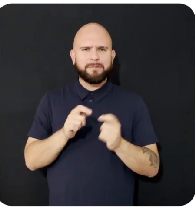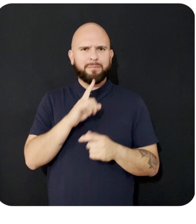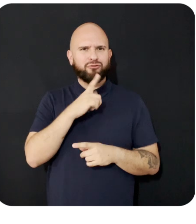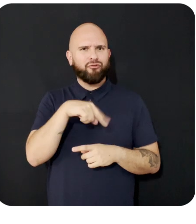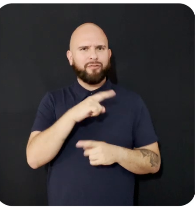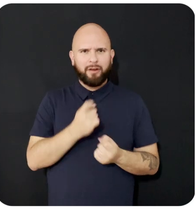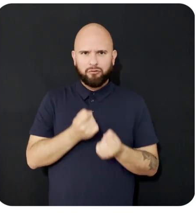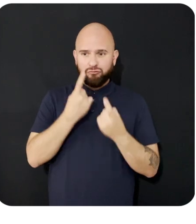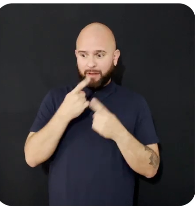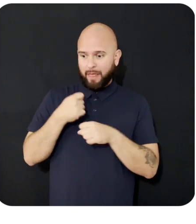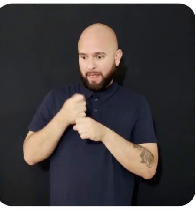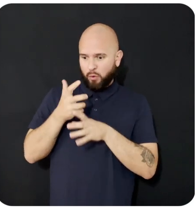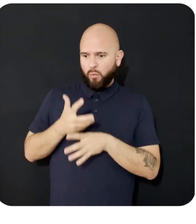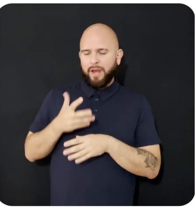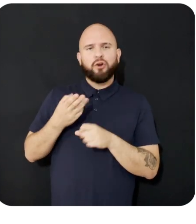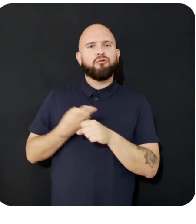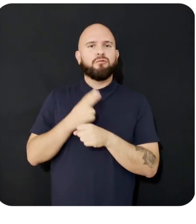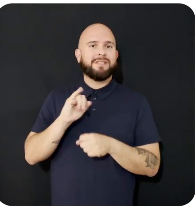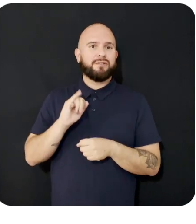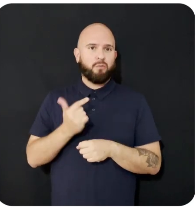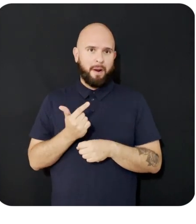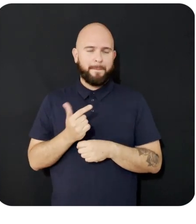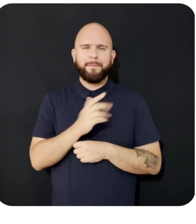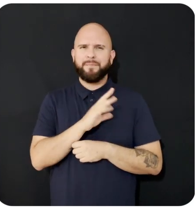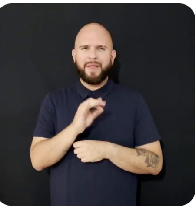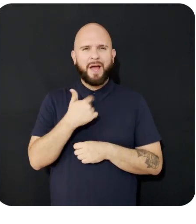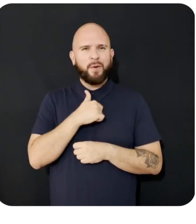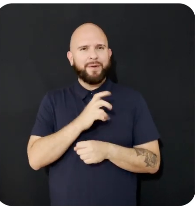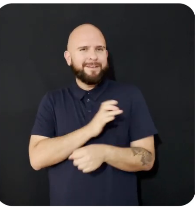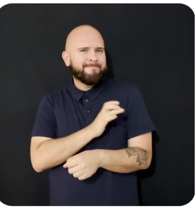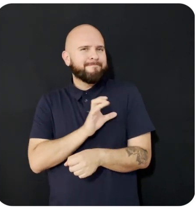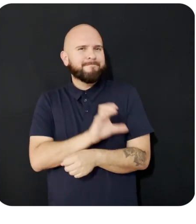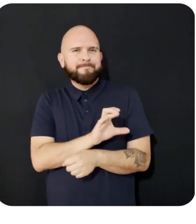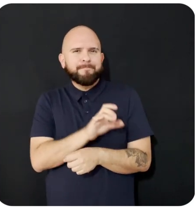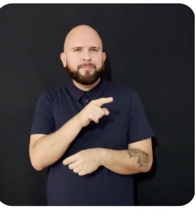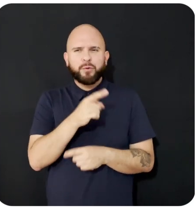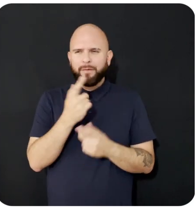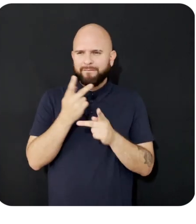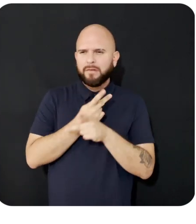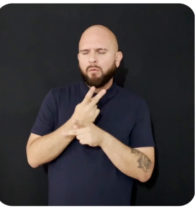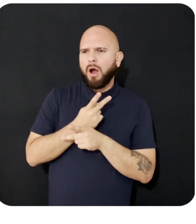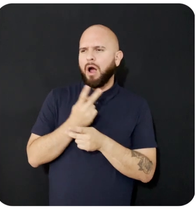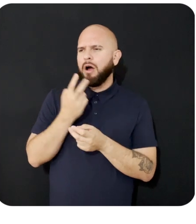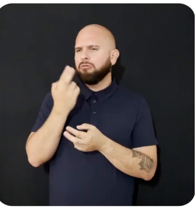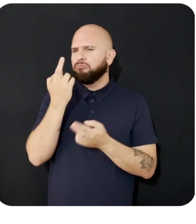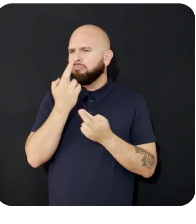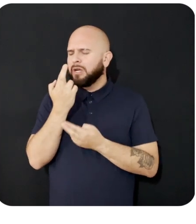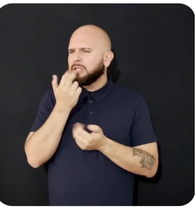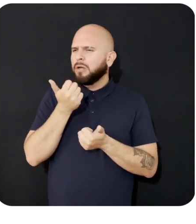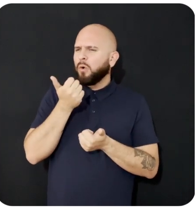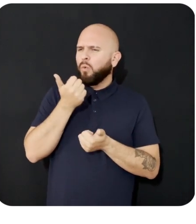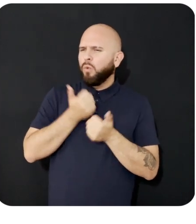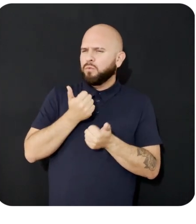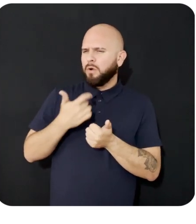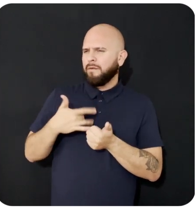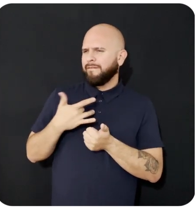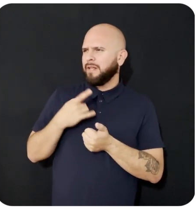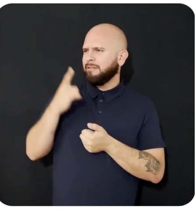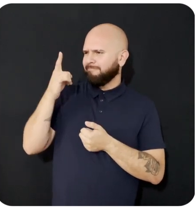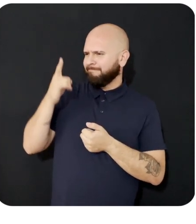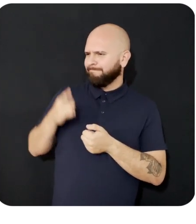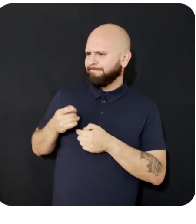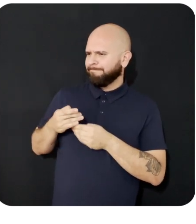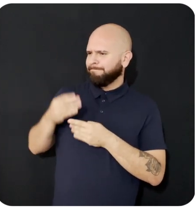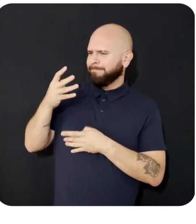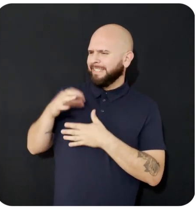and enable the model to reason about which pieces of content are relevant to the user's question and whether